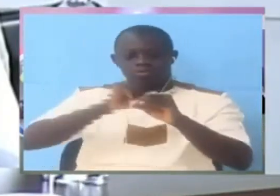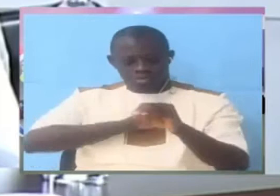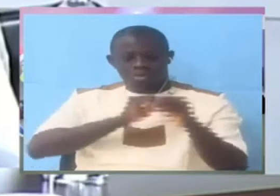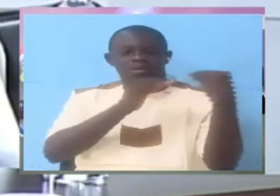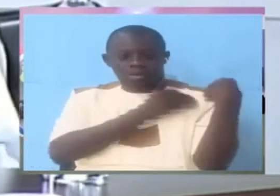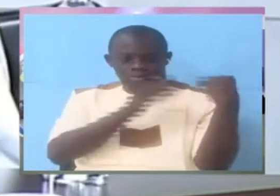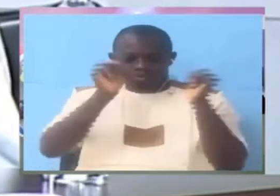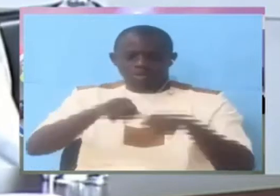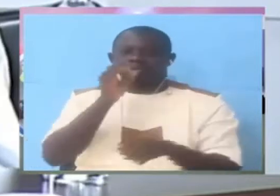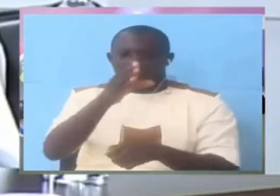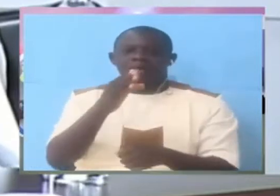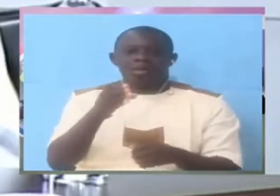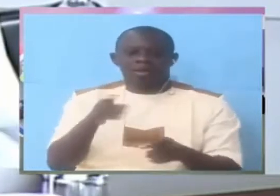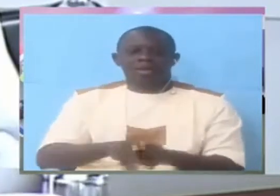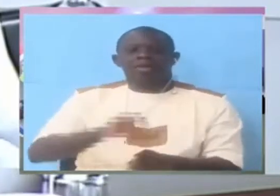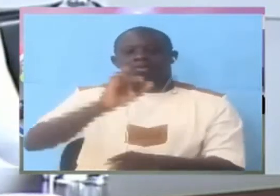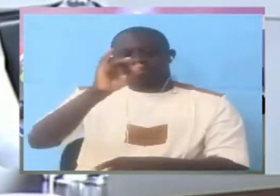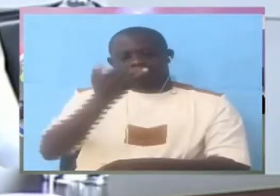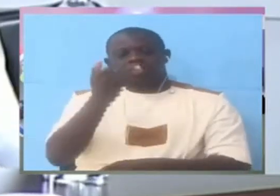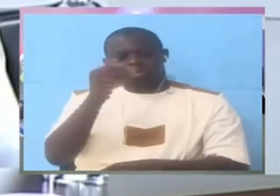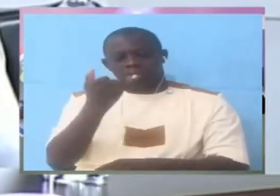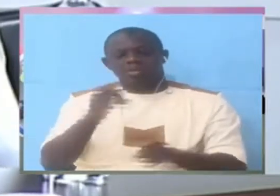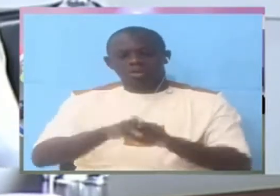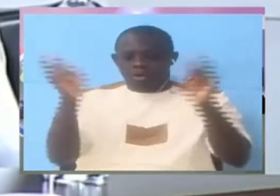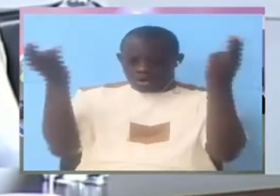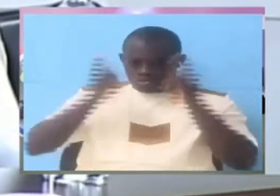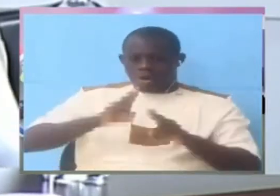NIA concerns me is what I can talk about.